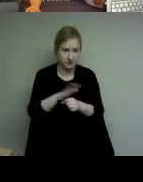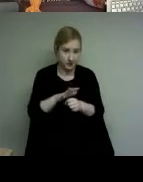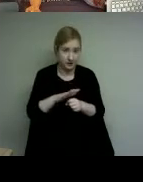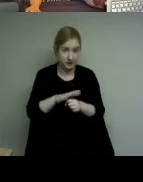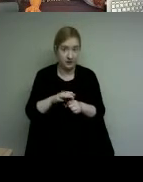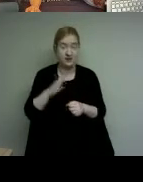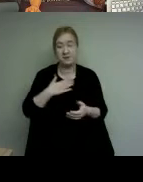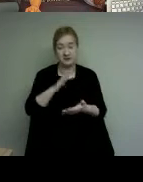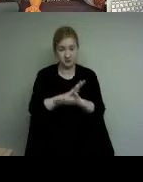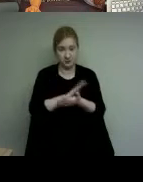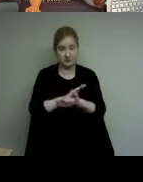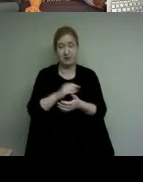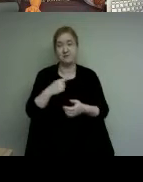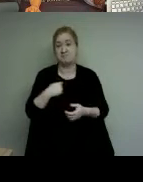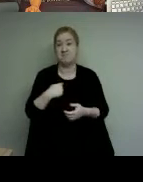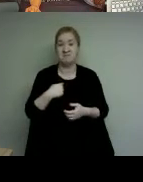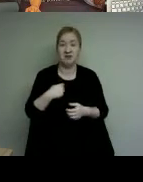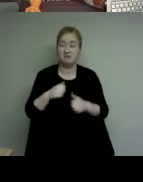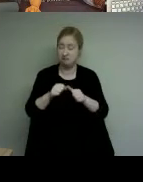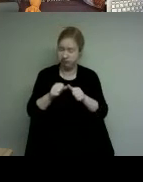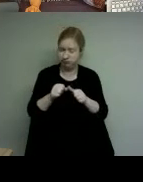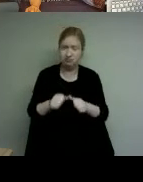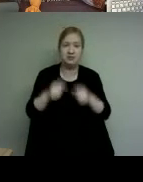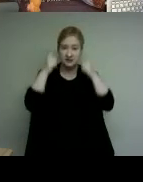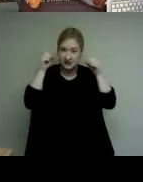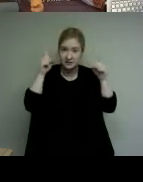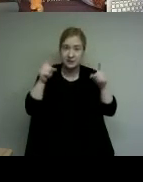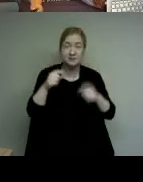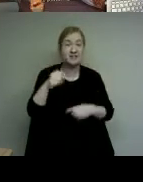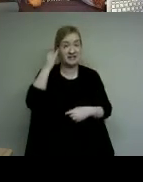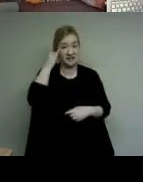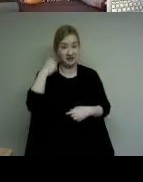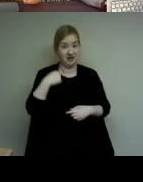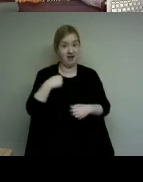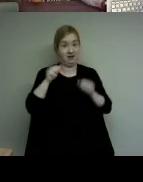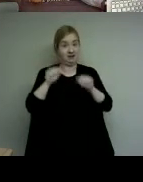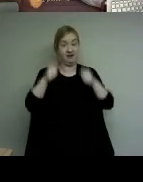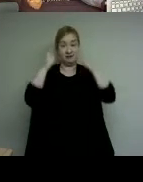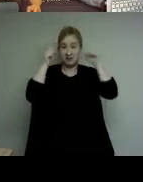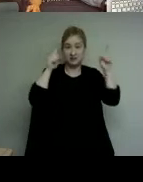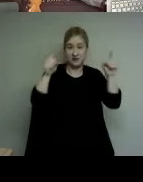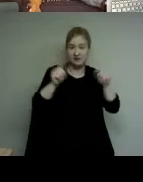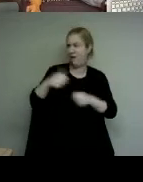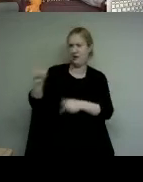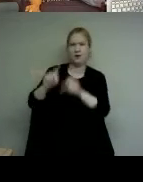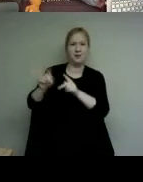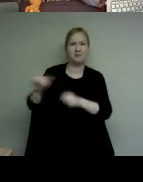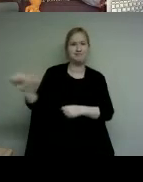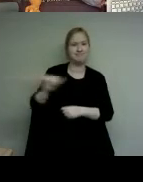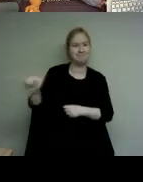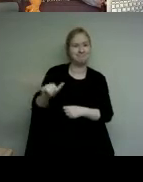because i knew that uh if i can do it so can if someone else can do it so can i and if i can do it